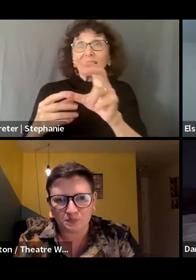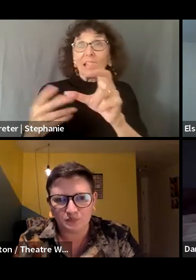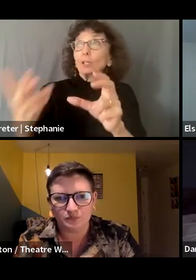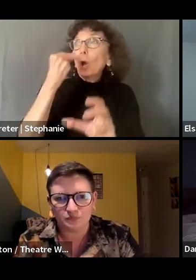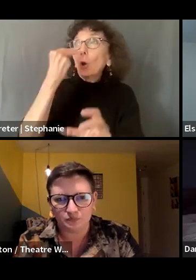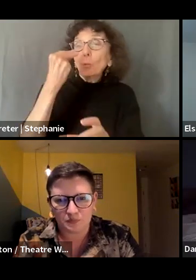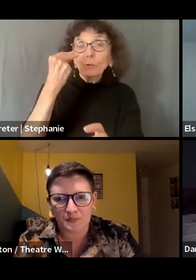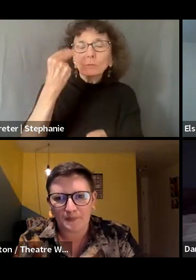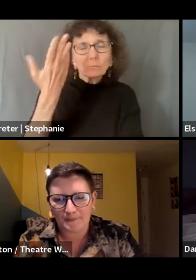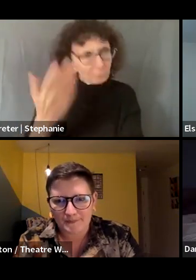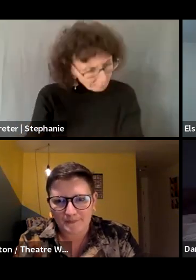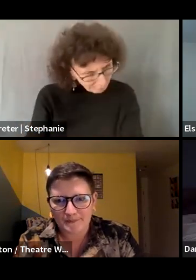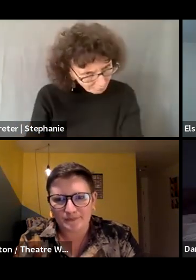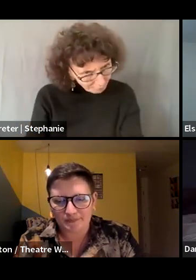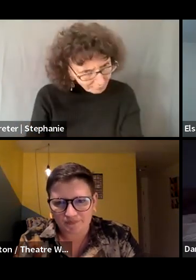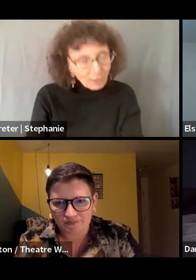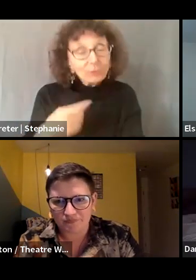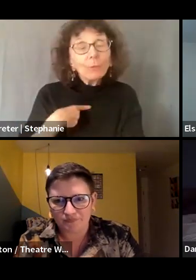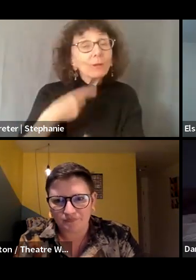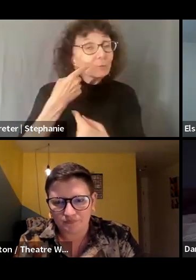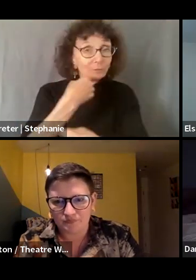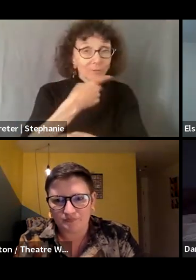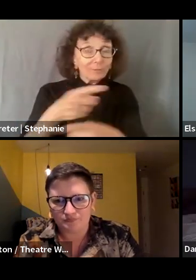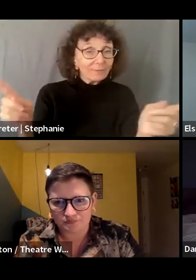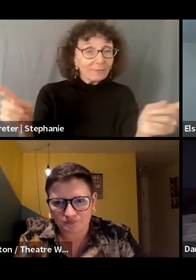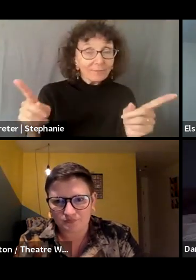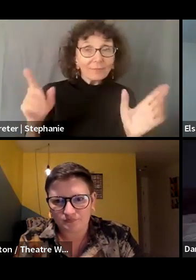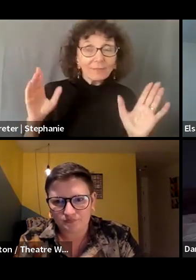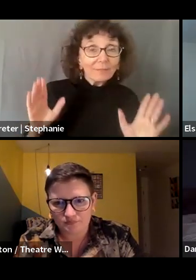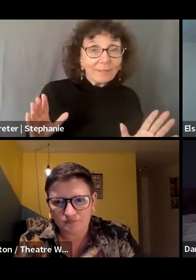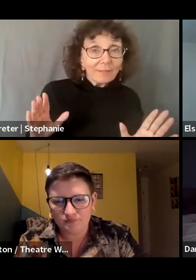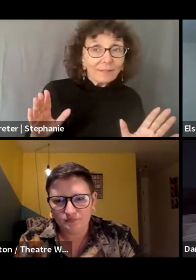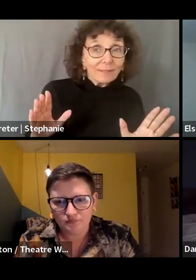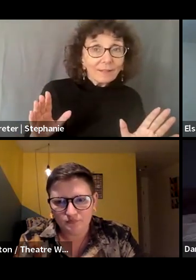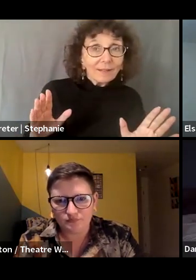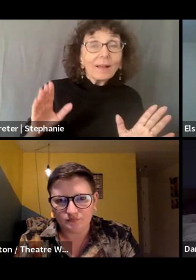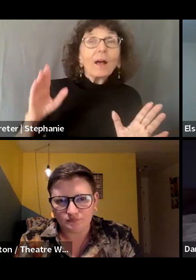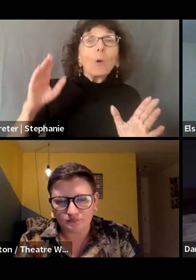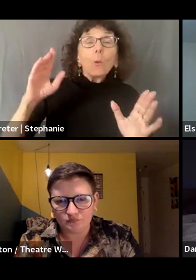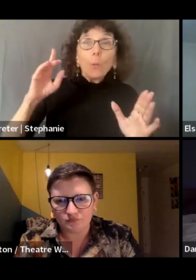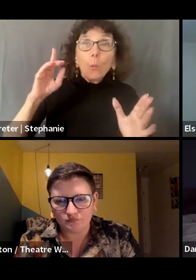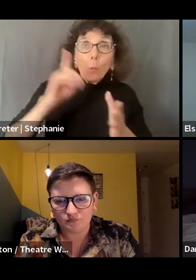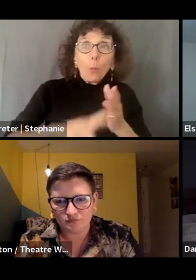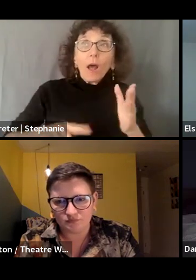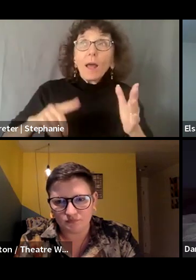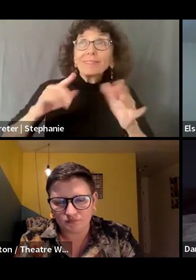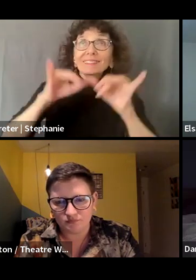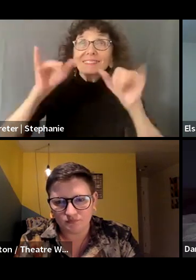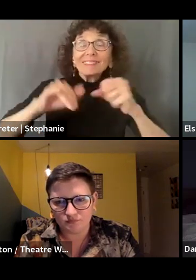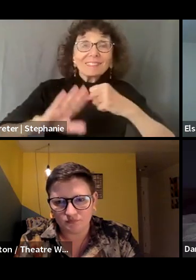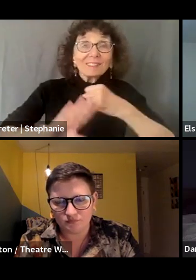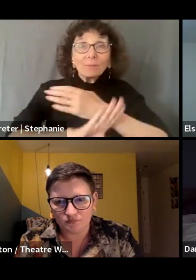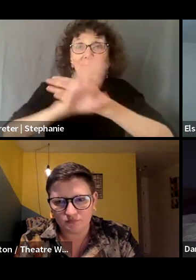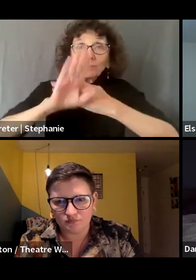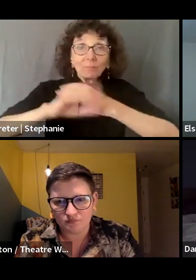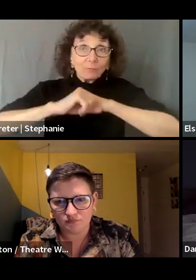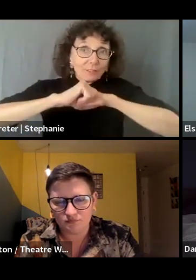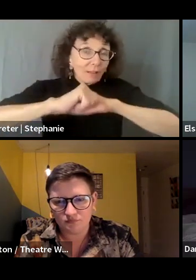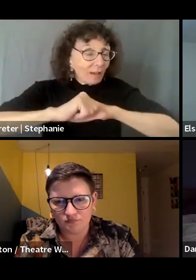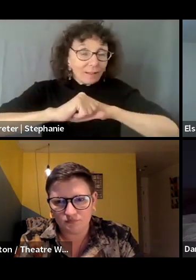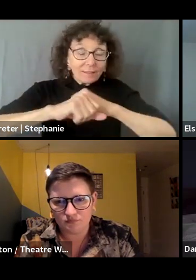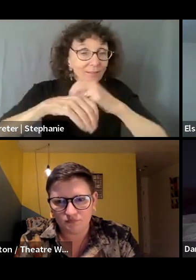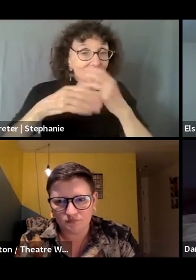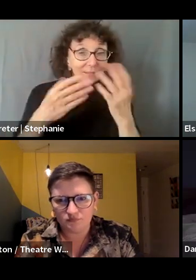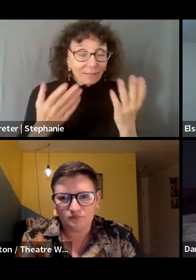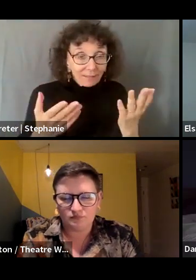So I just want to name that, like, there's a very clear thing that's being protected, which is, um, uh, the,